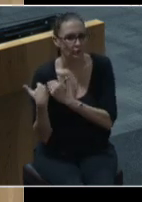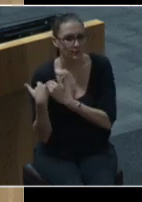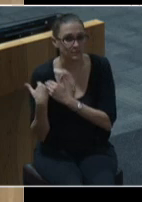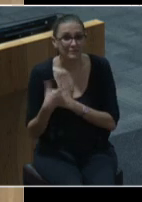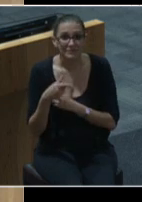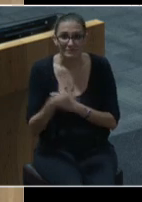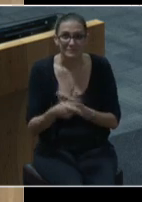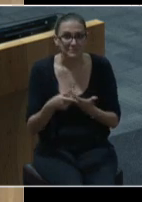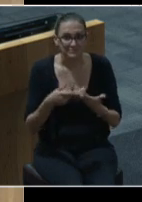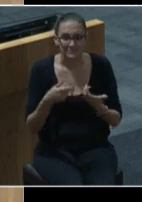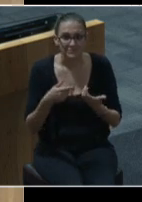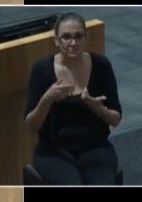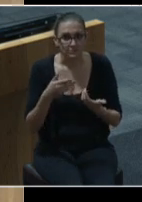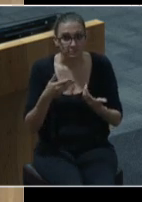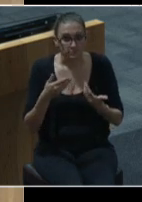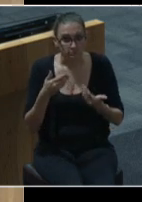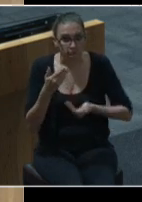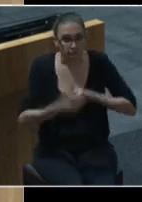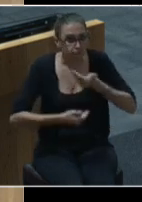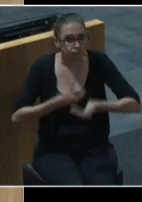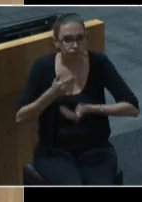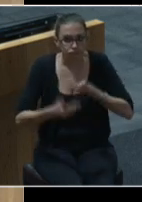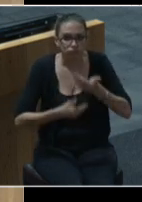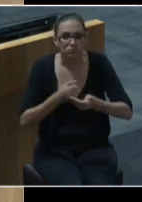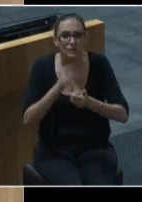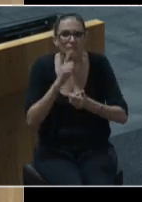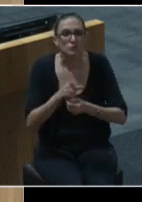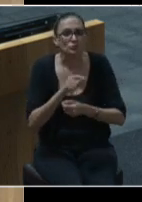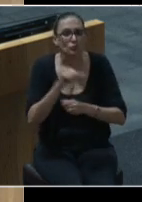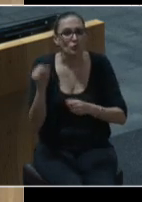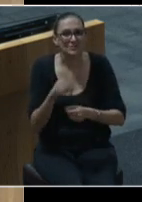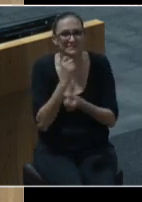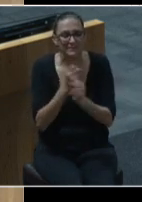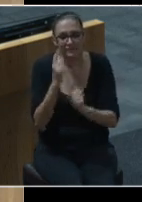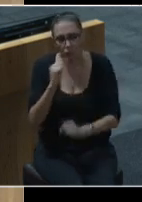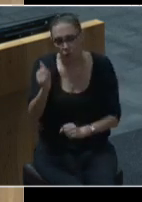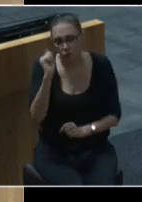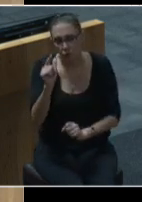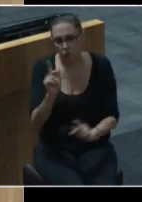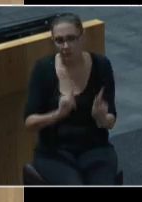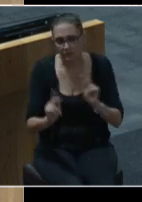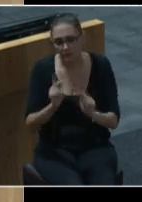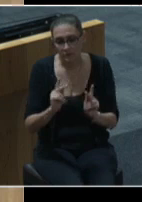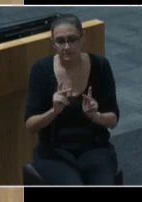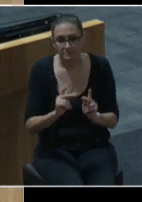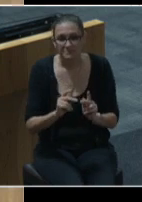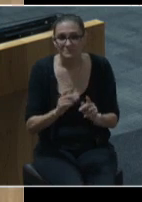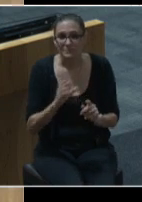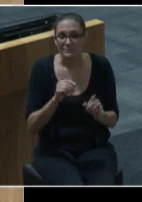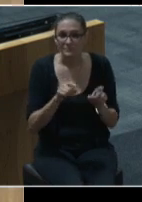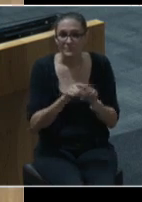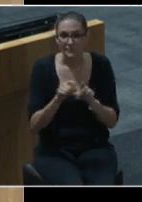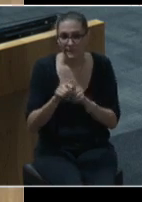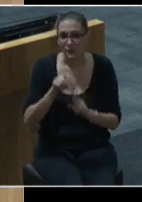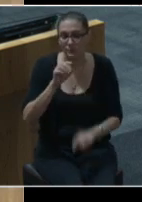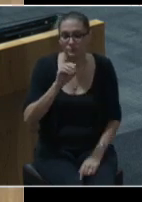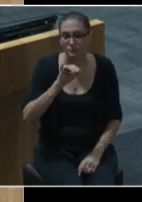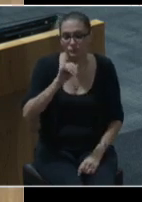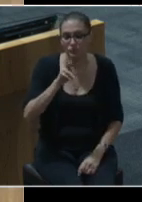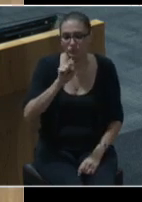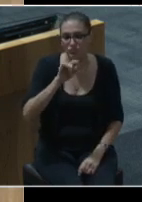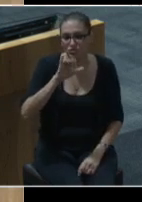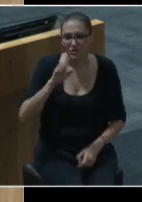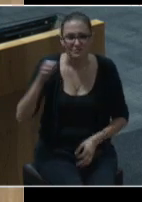takes us further on the path to creating an Austin that is safe for all. And as Ruth, as Justice Ruth Bader Ginsburg says,